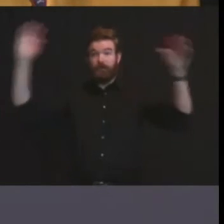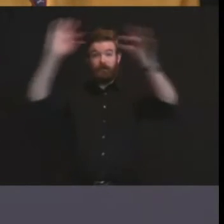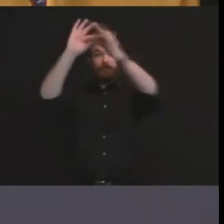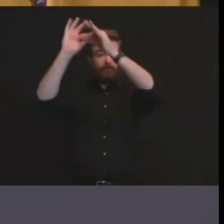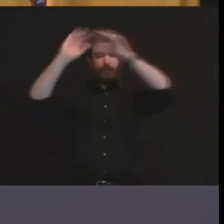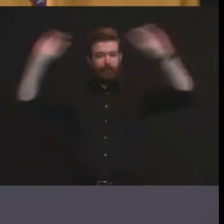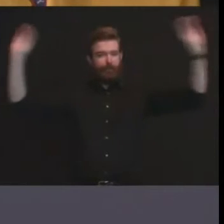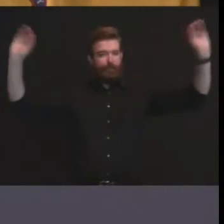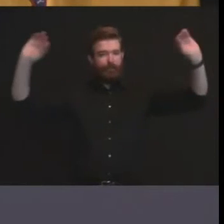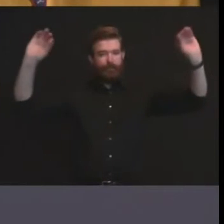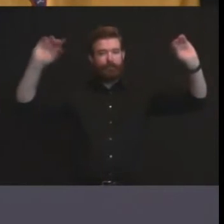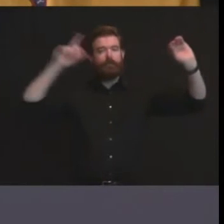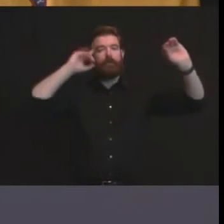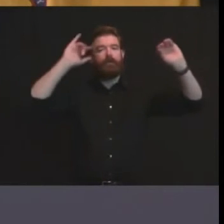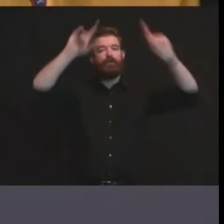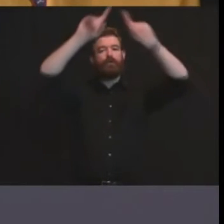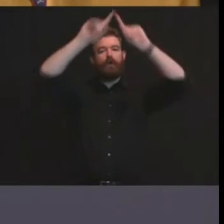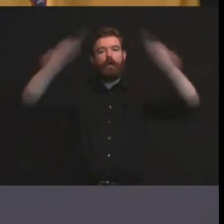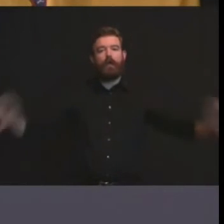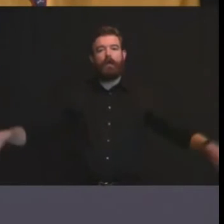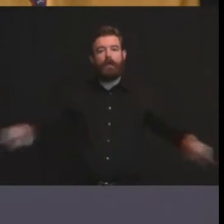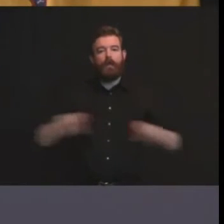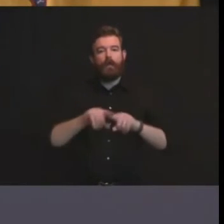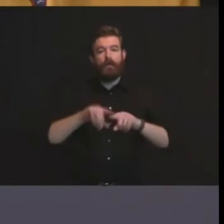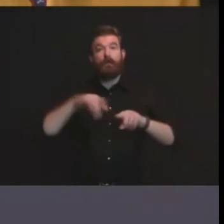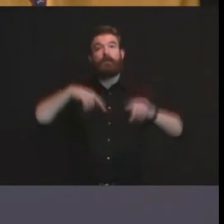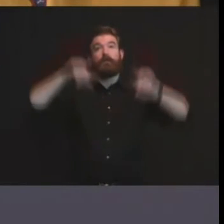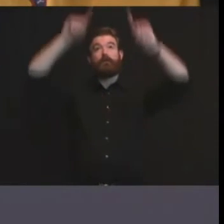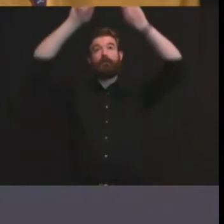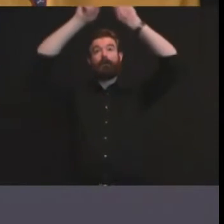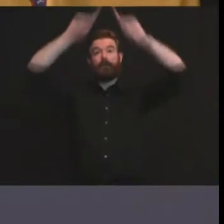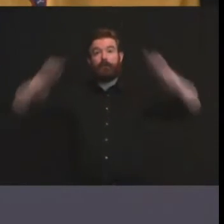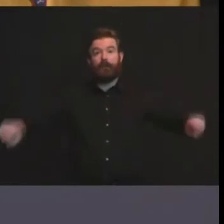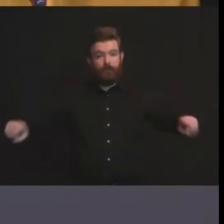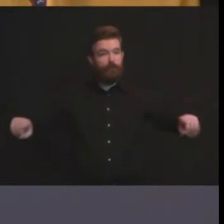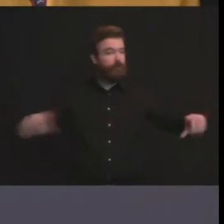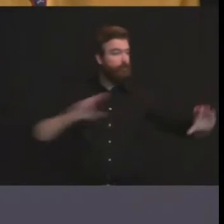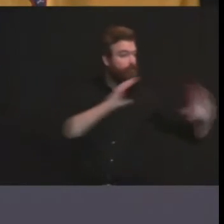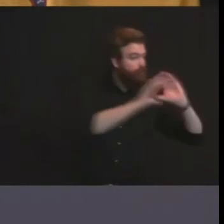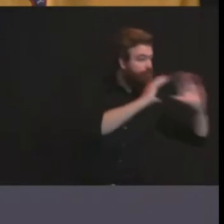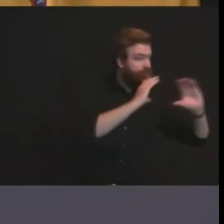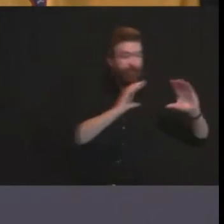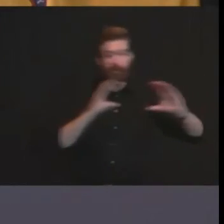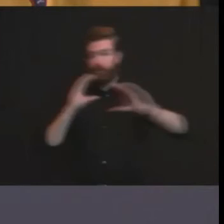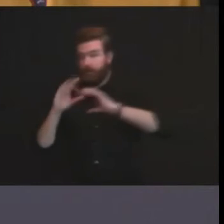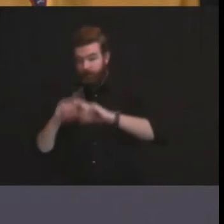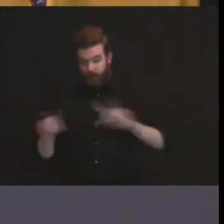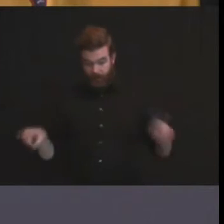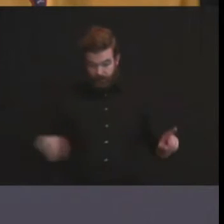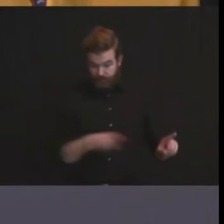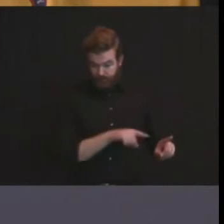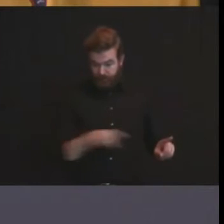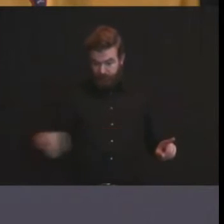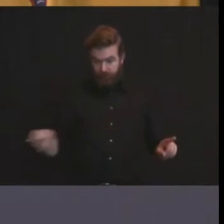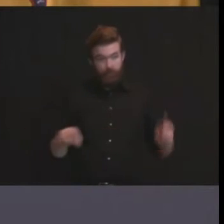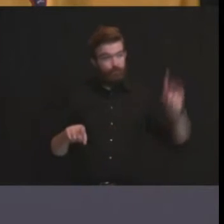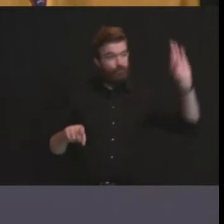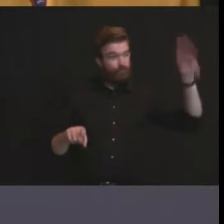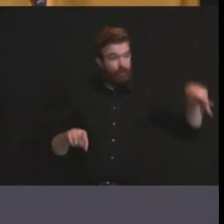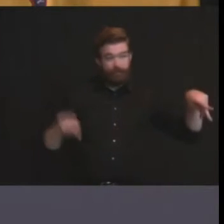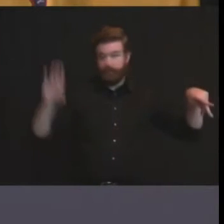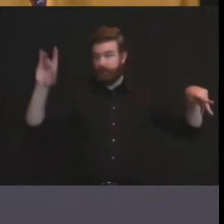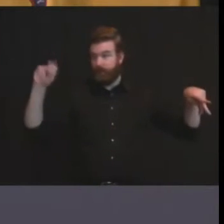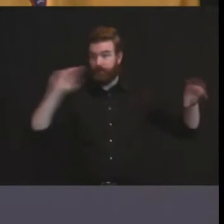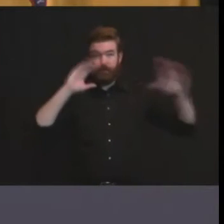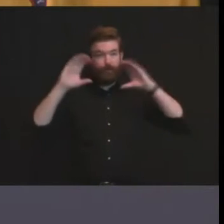uh and forget about god bless you if want to count every last vote and recount it recount it again and go to court and then if you didn't like that go to court